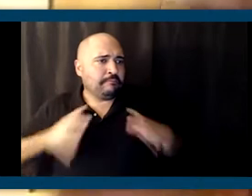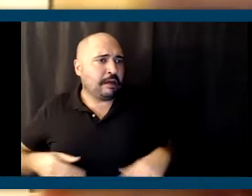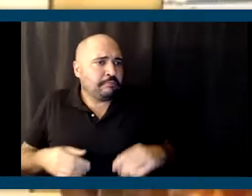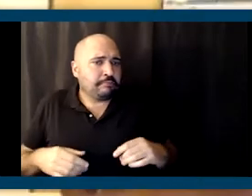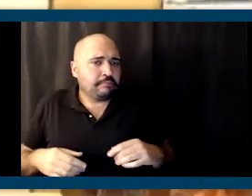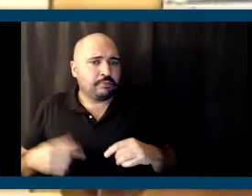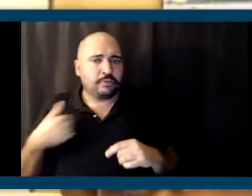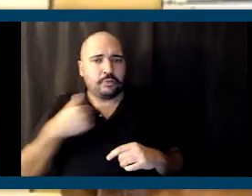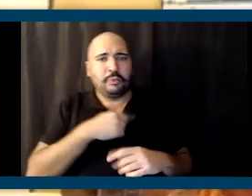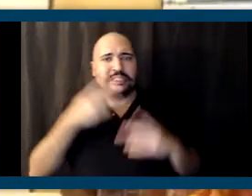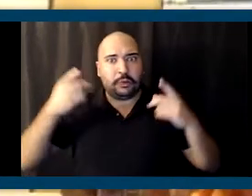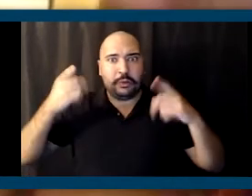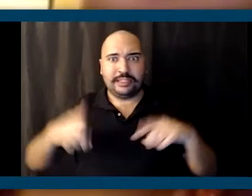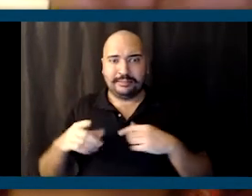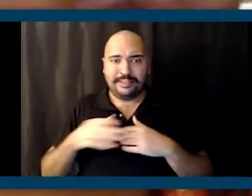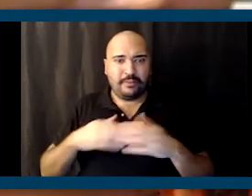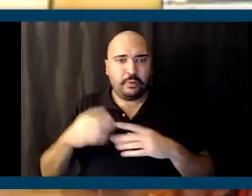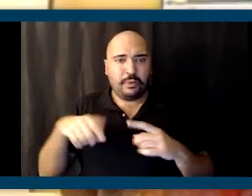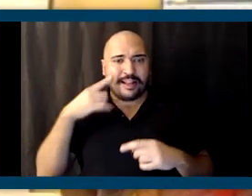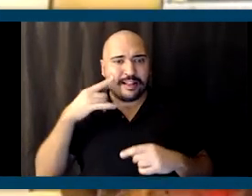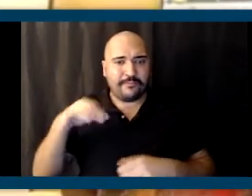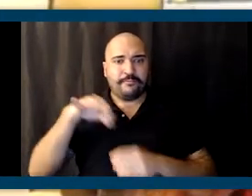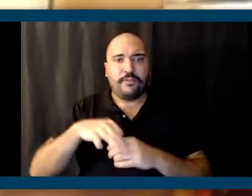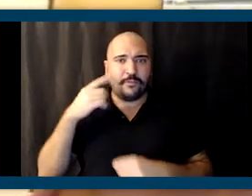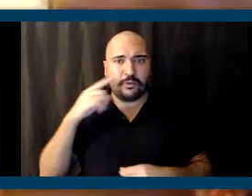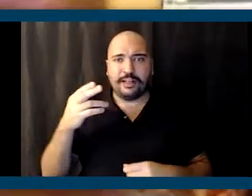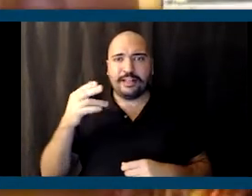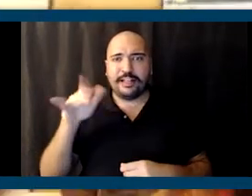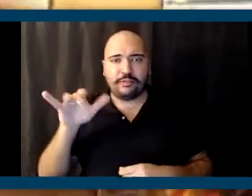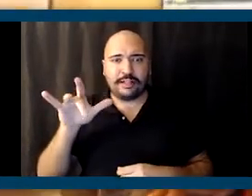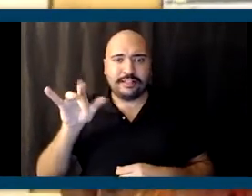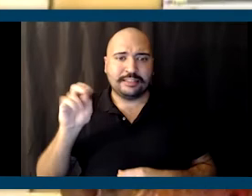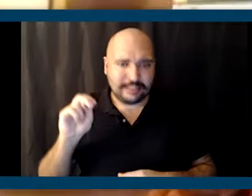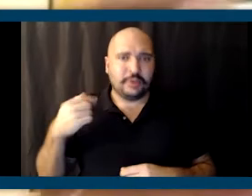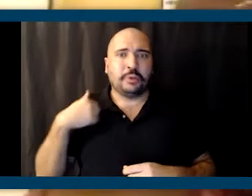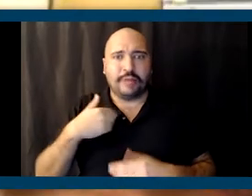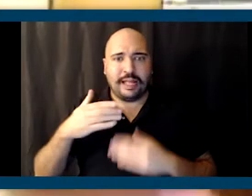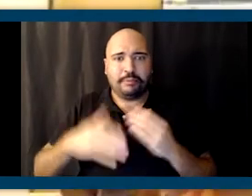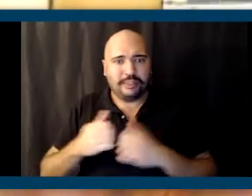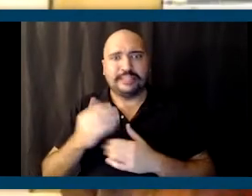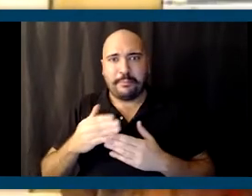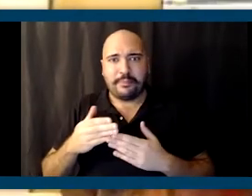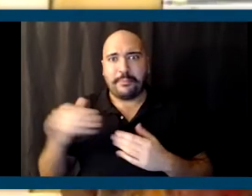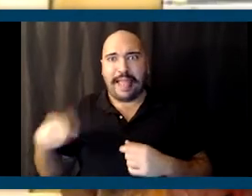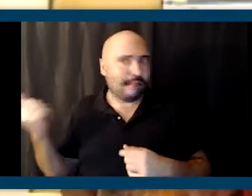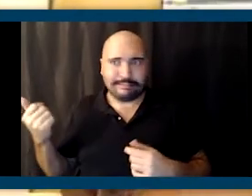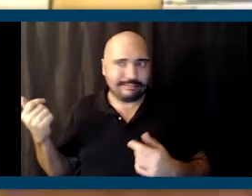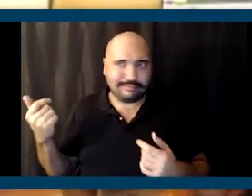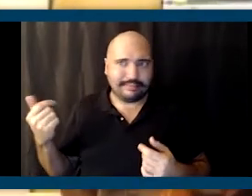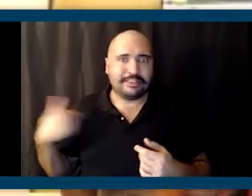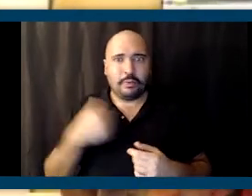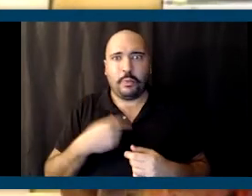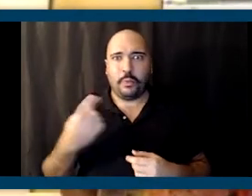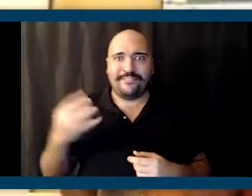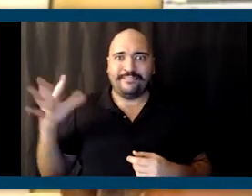what happens even when California votes for Hillary Clinton, we end up with something else. So we are one of 50. So don't think that